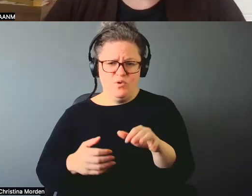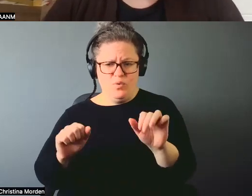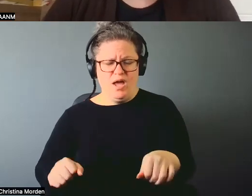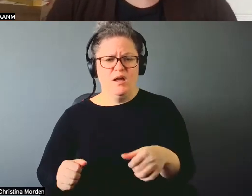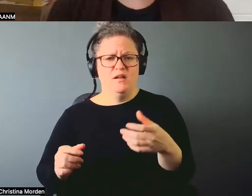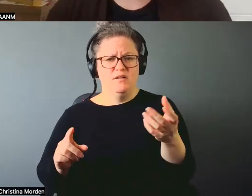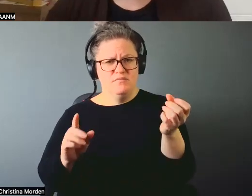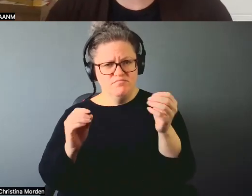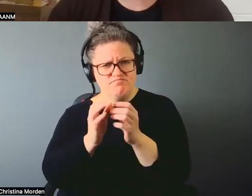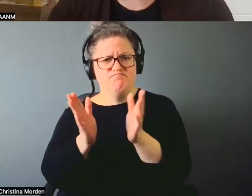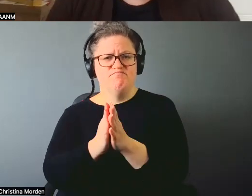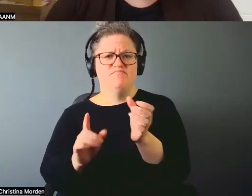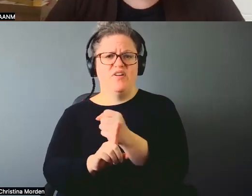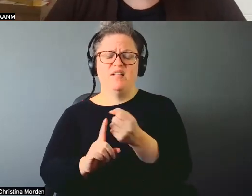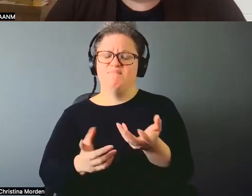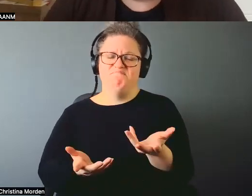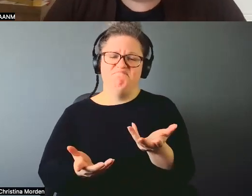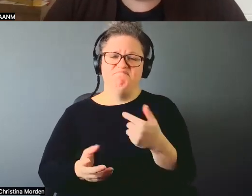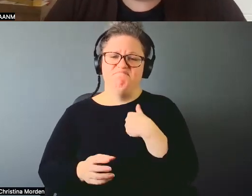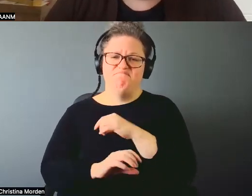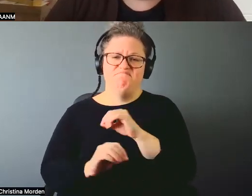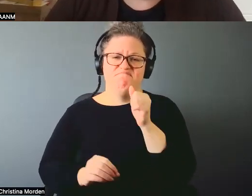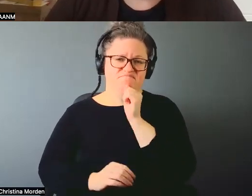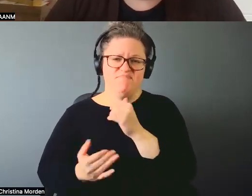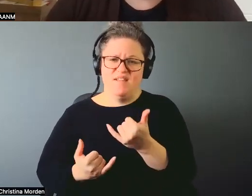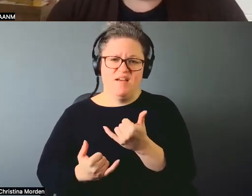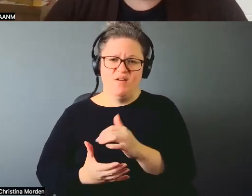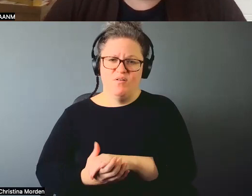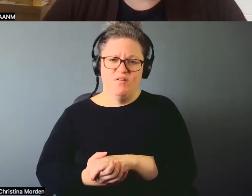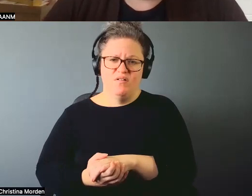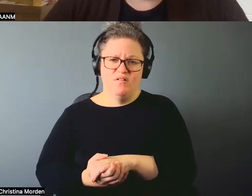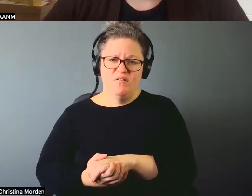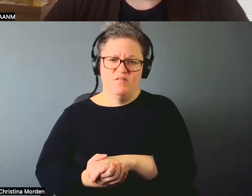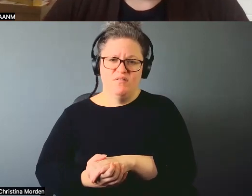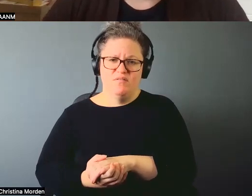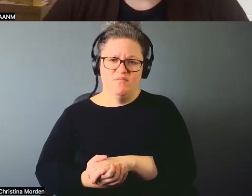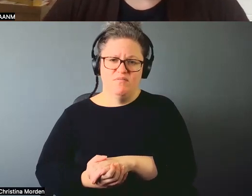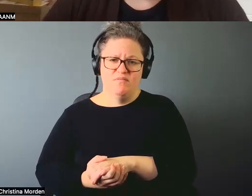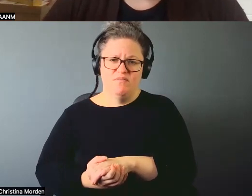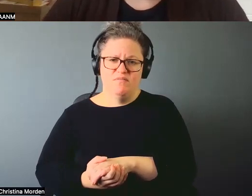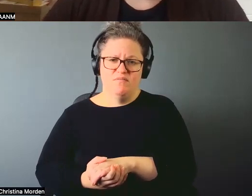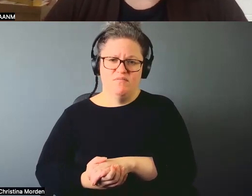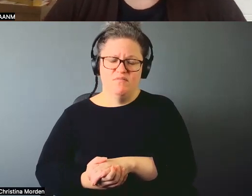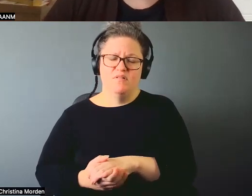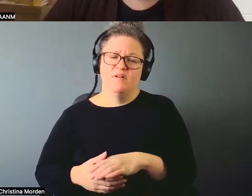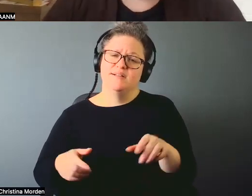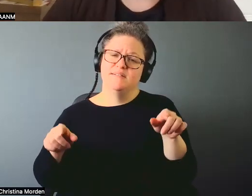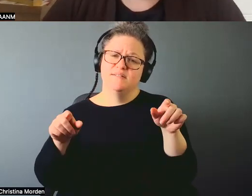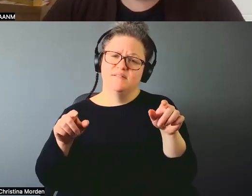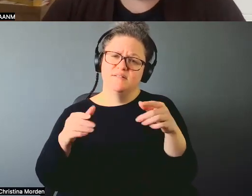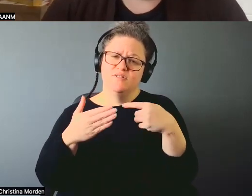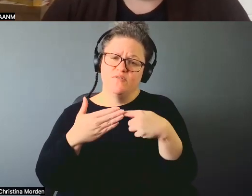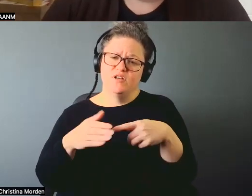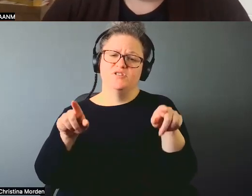Like, I just, I don't have it in me now. No patience that way. Because we've been having the same conversation